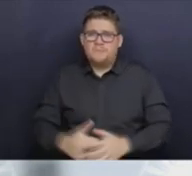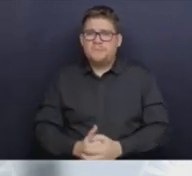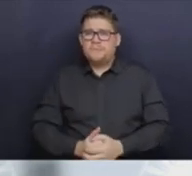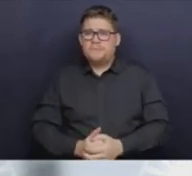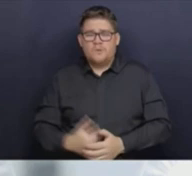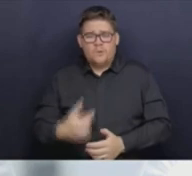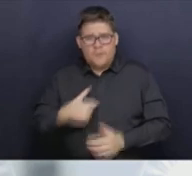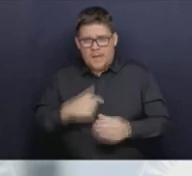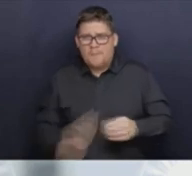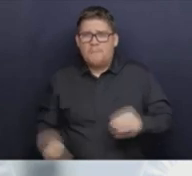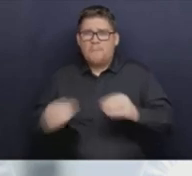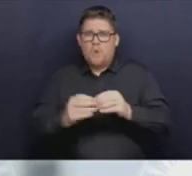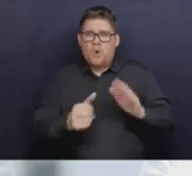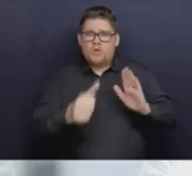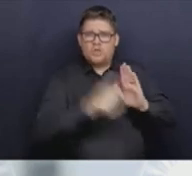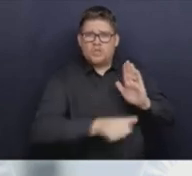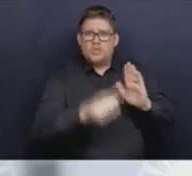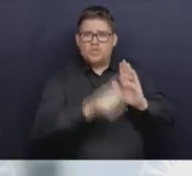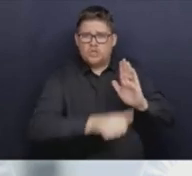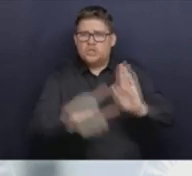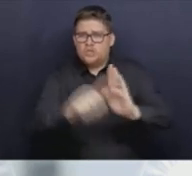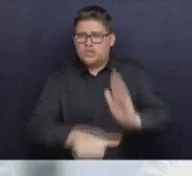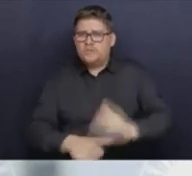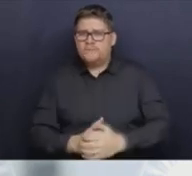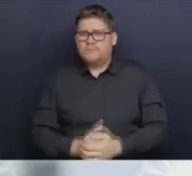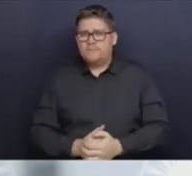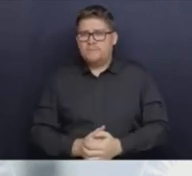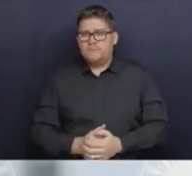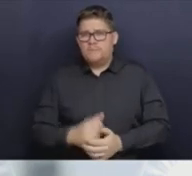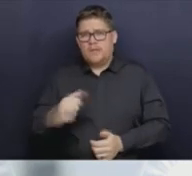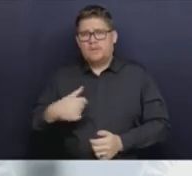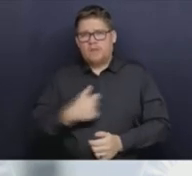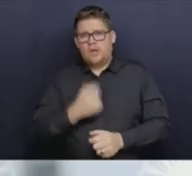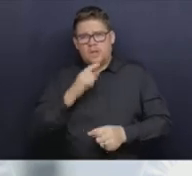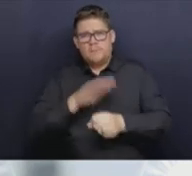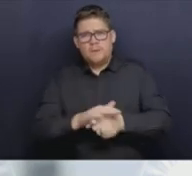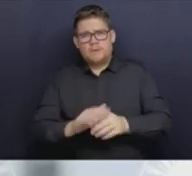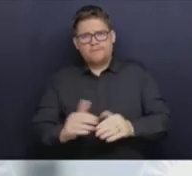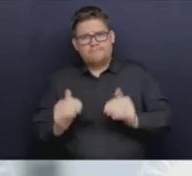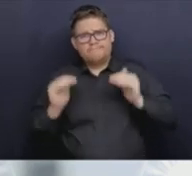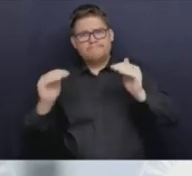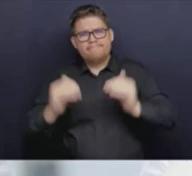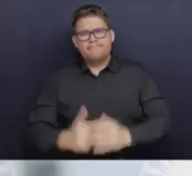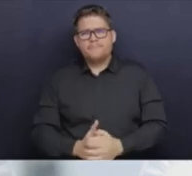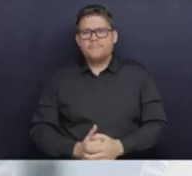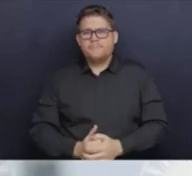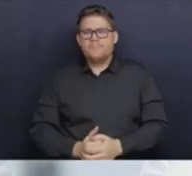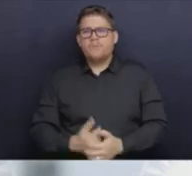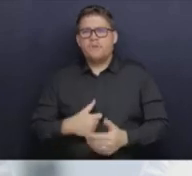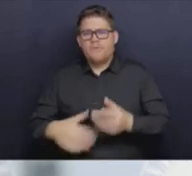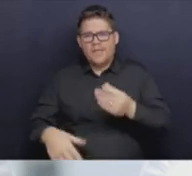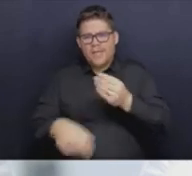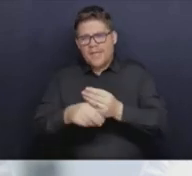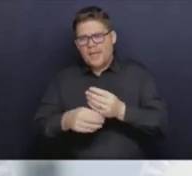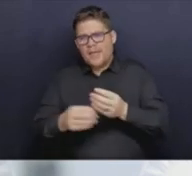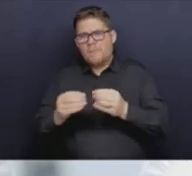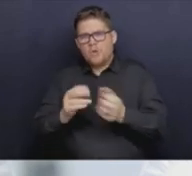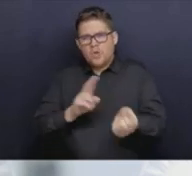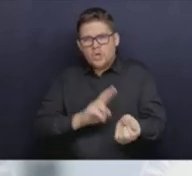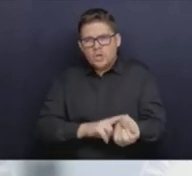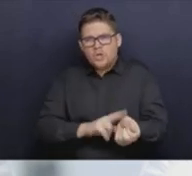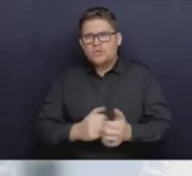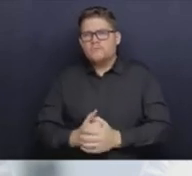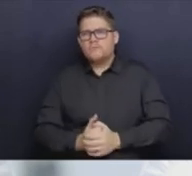going to continue to with our surgical renewal commitment. We put it in place by adding Operation Ingrun nurses, adding